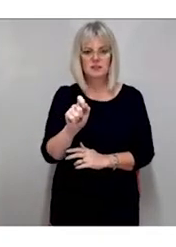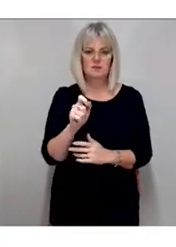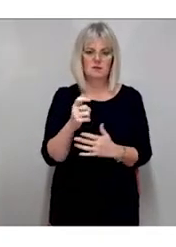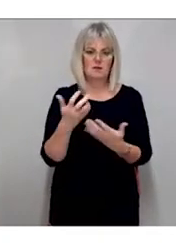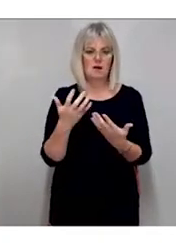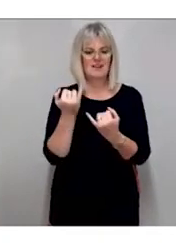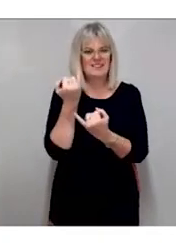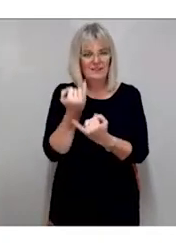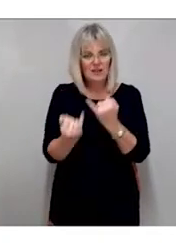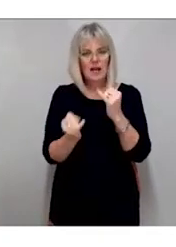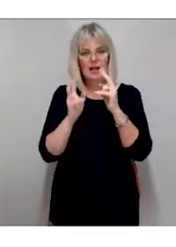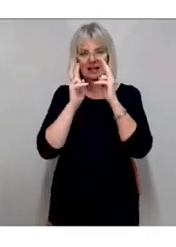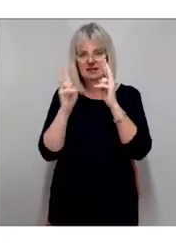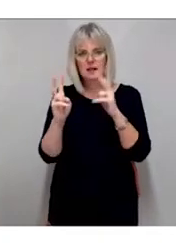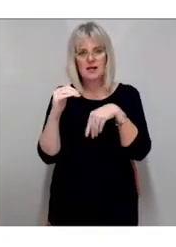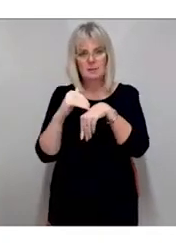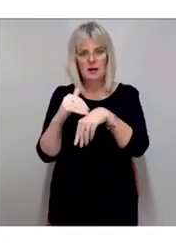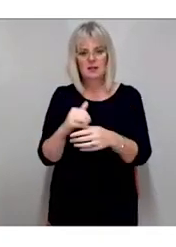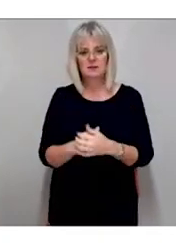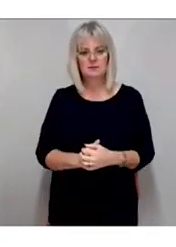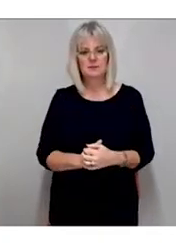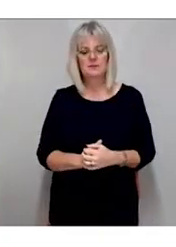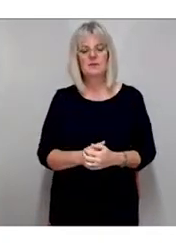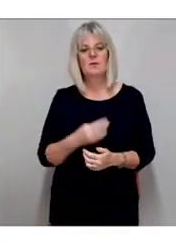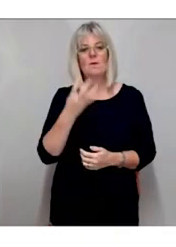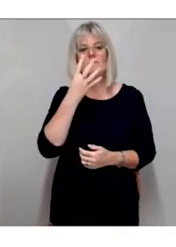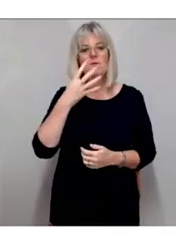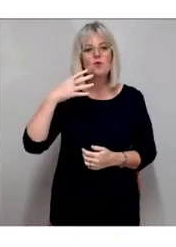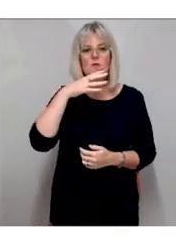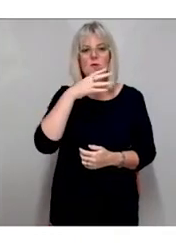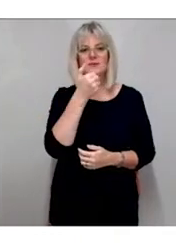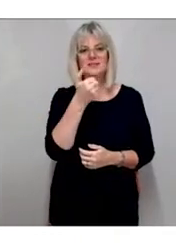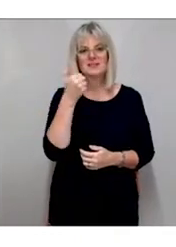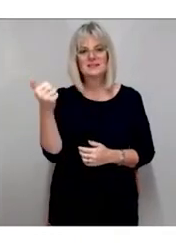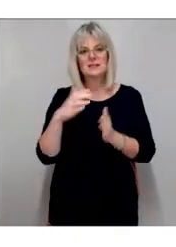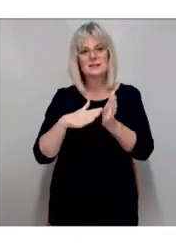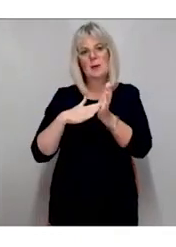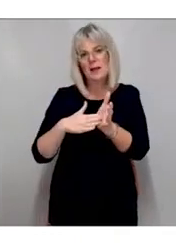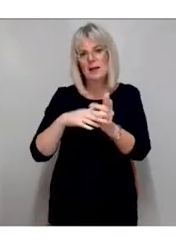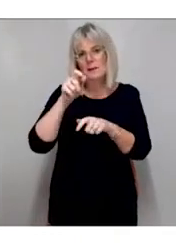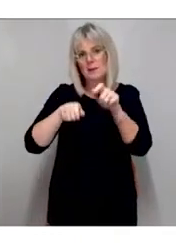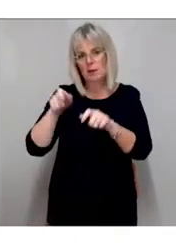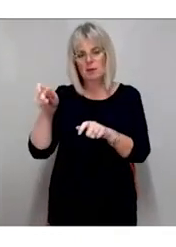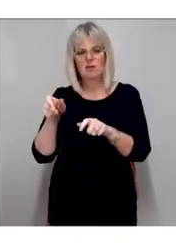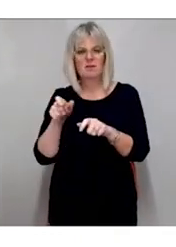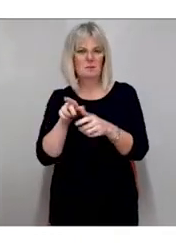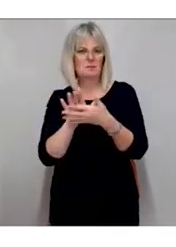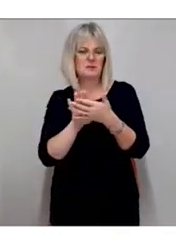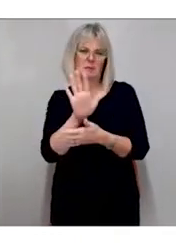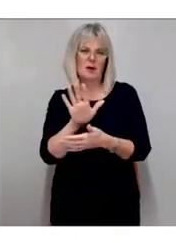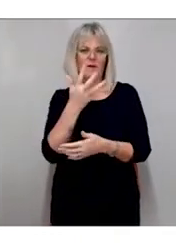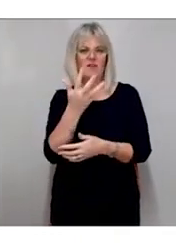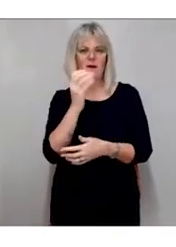466 million people, over 5% of the world's population, has hearing loss of more than 40 decibels.